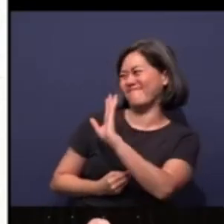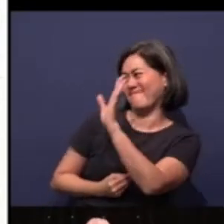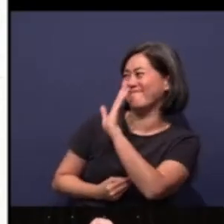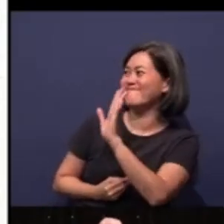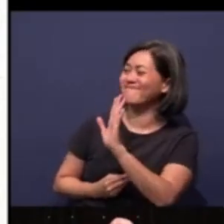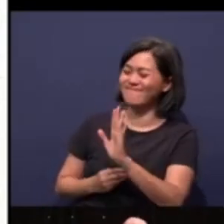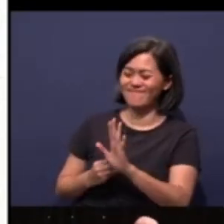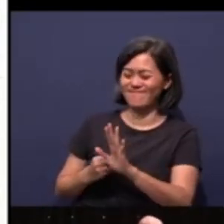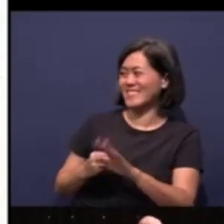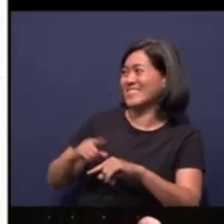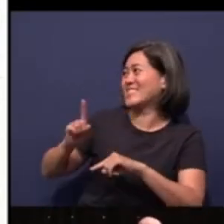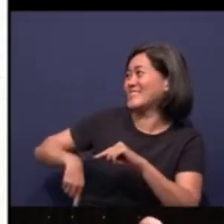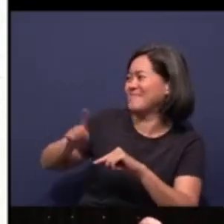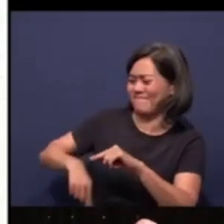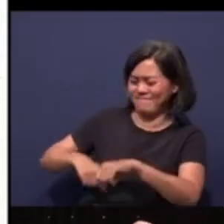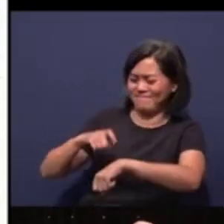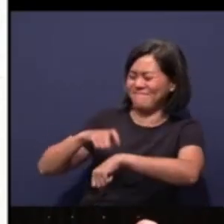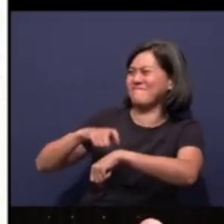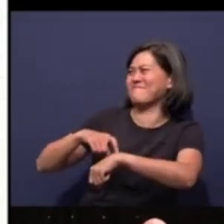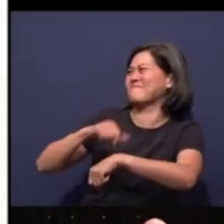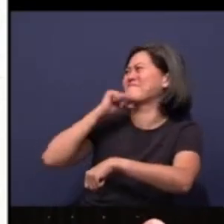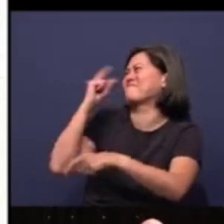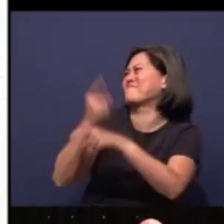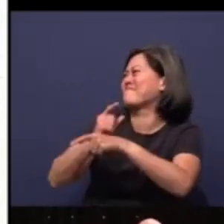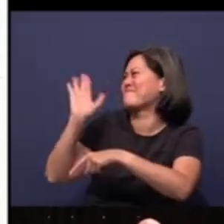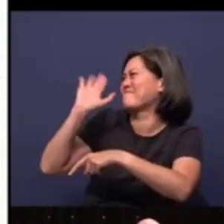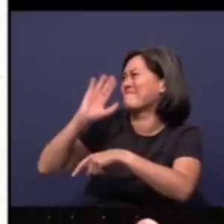build your house. The timing is not right.